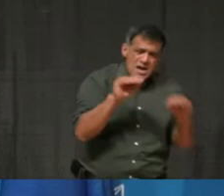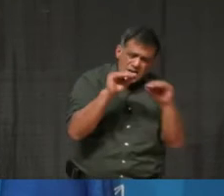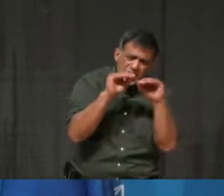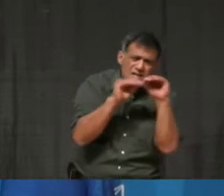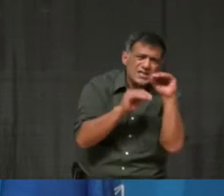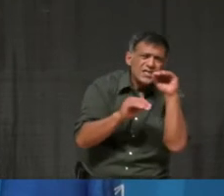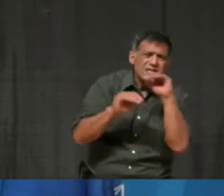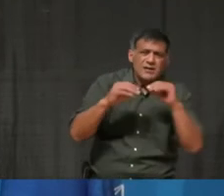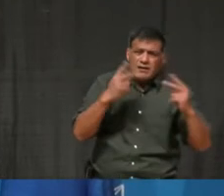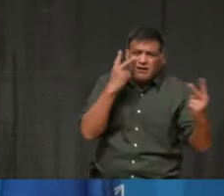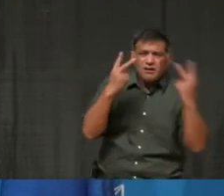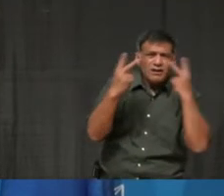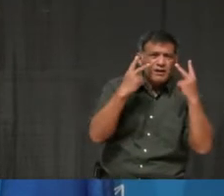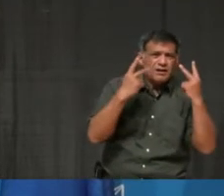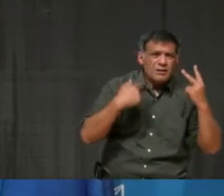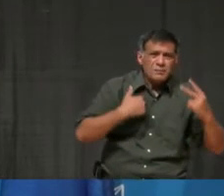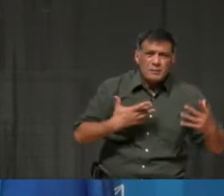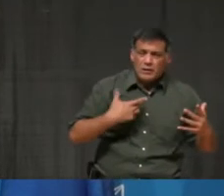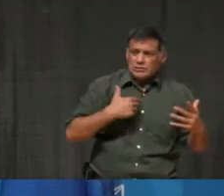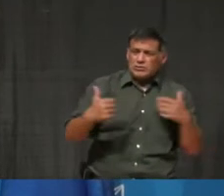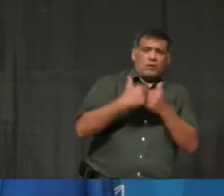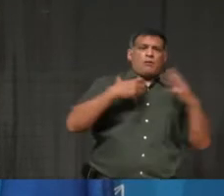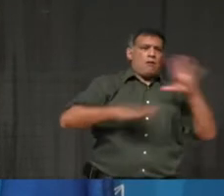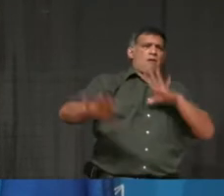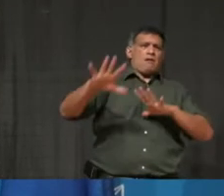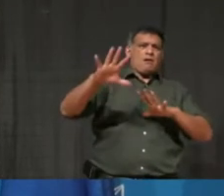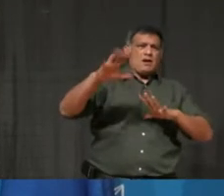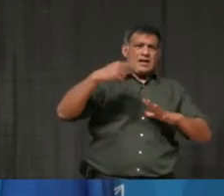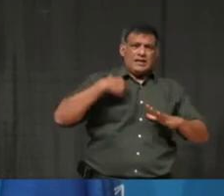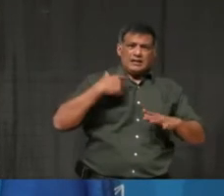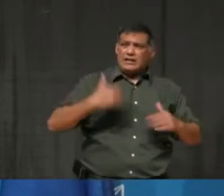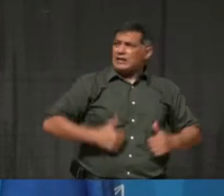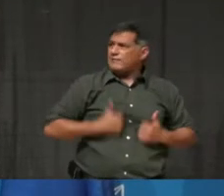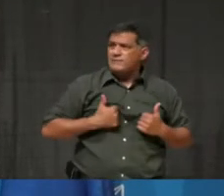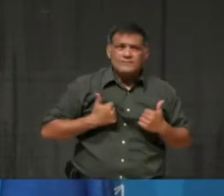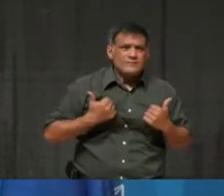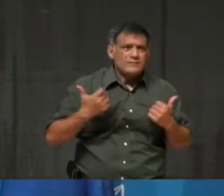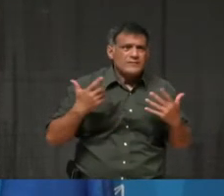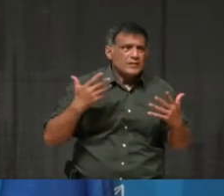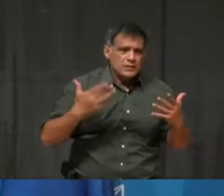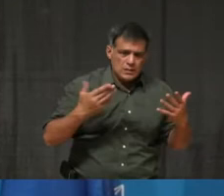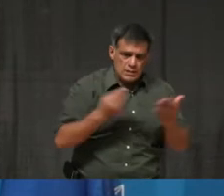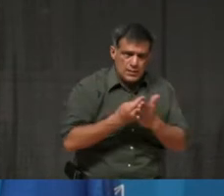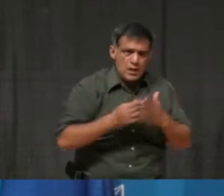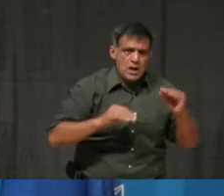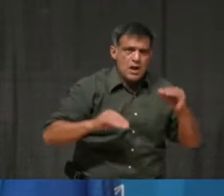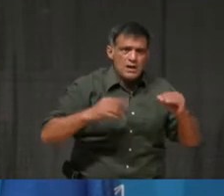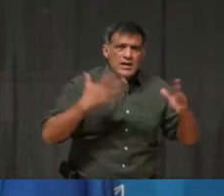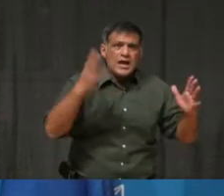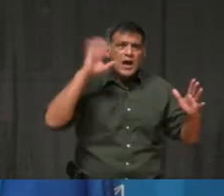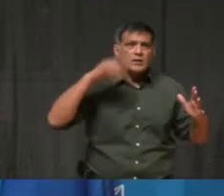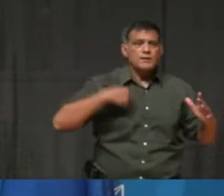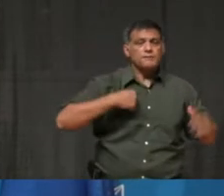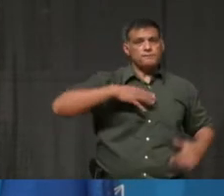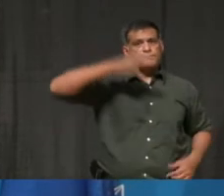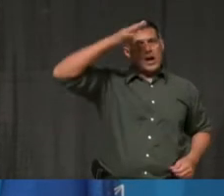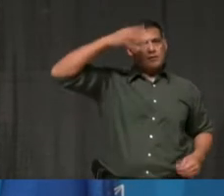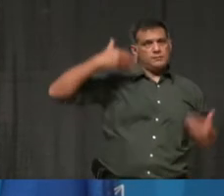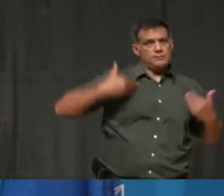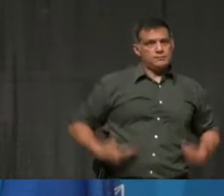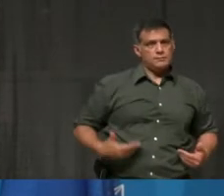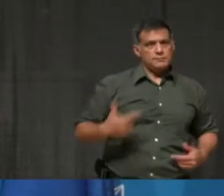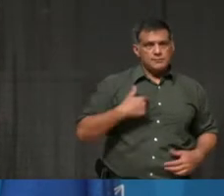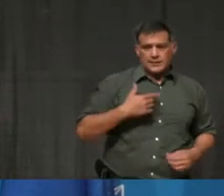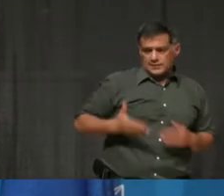to see that we might be challenged beyond our recognition. And I'm a friend. And to say that,